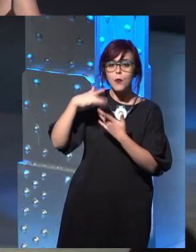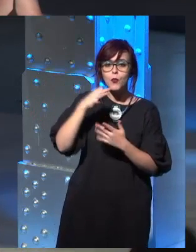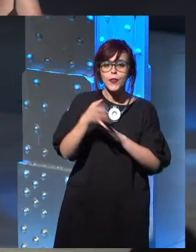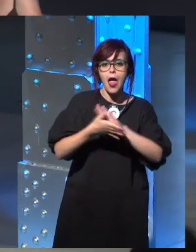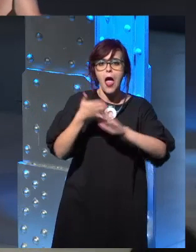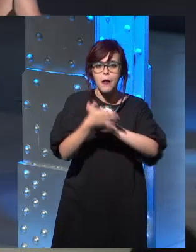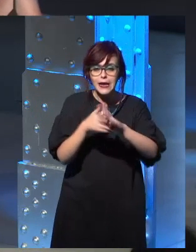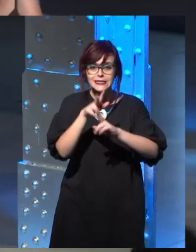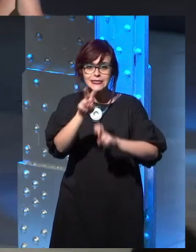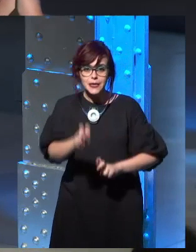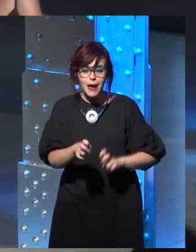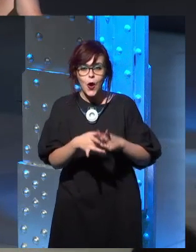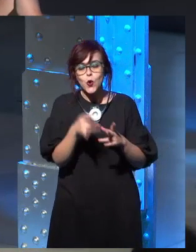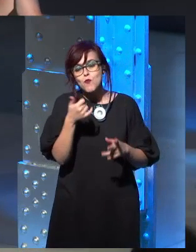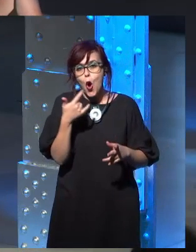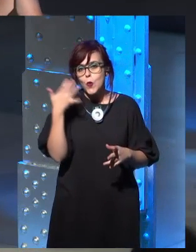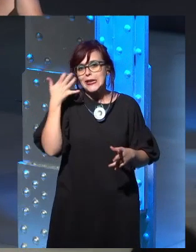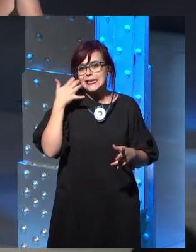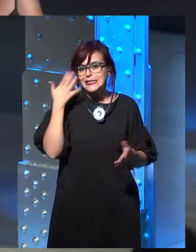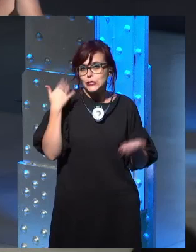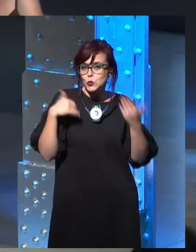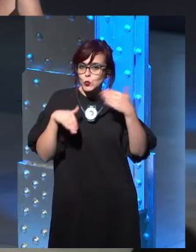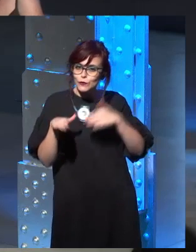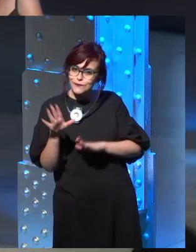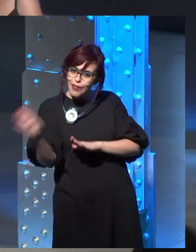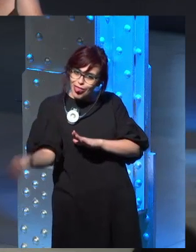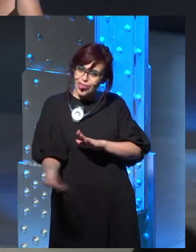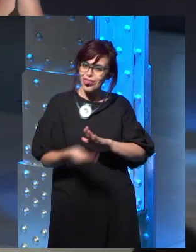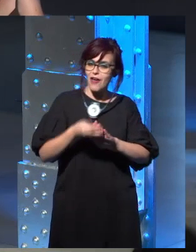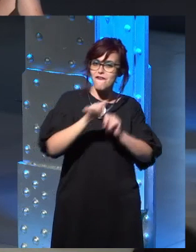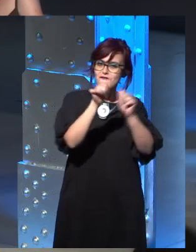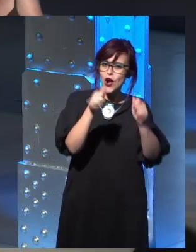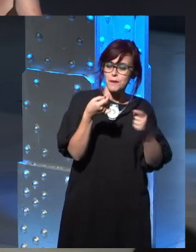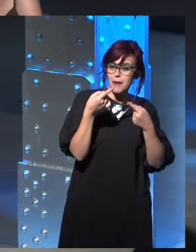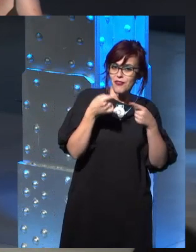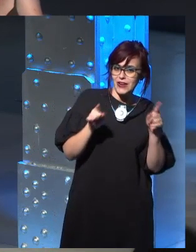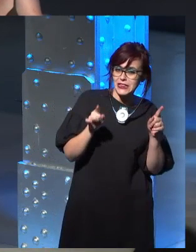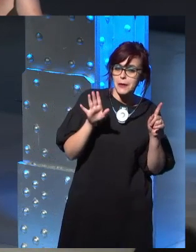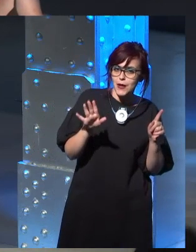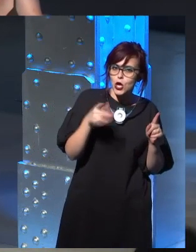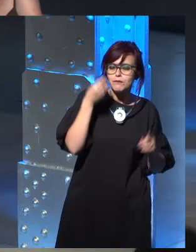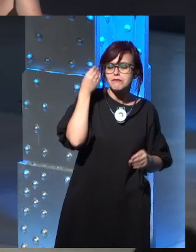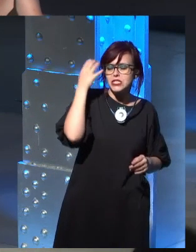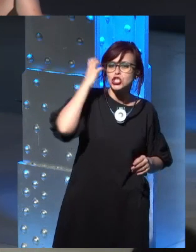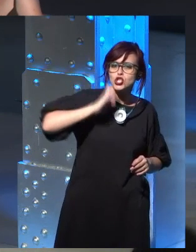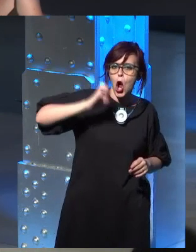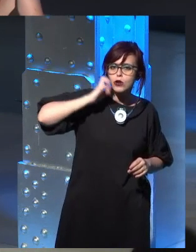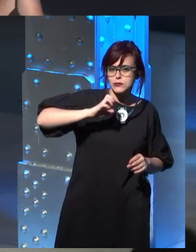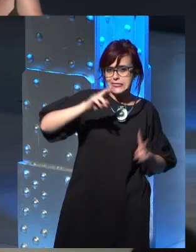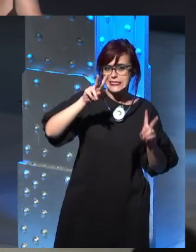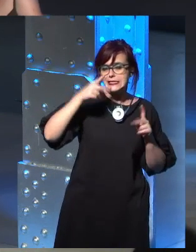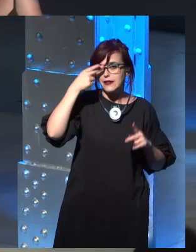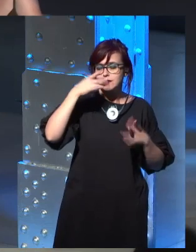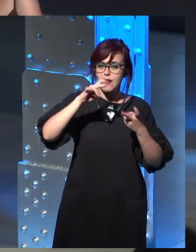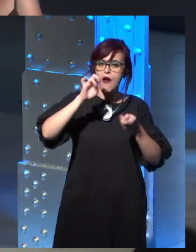speculative from my part. think that, uh, as far as George is saying it, it's, um, Fire and Blood that comes after the, uh, the